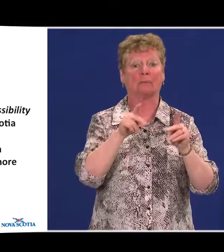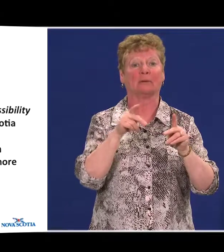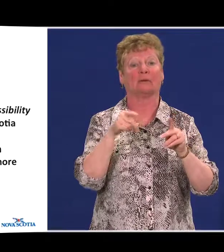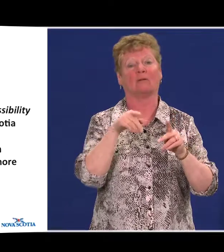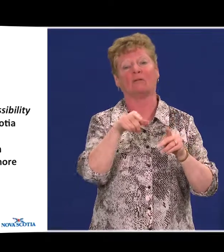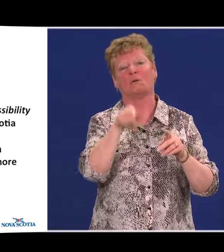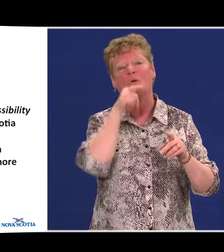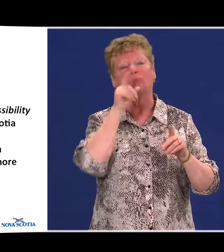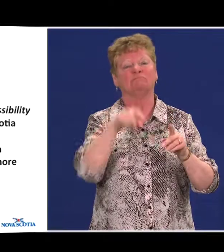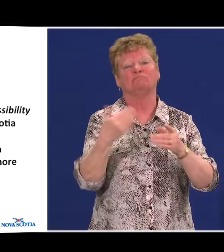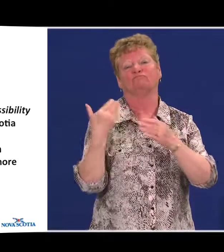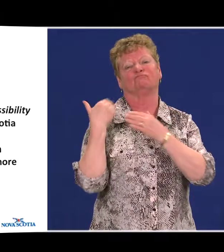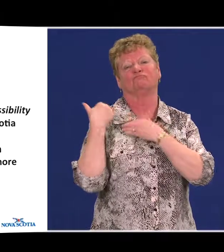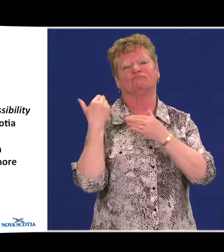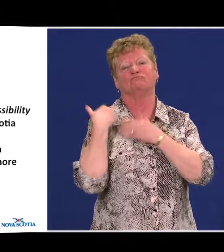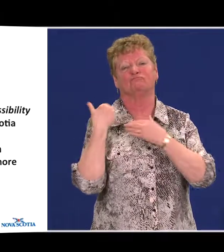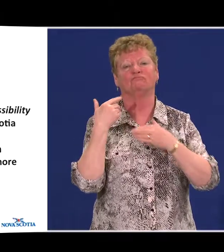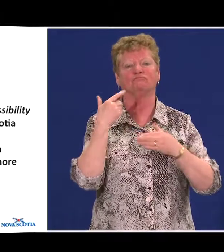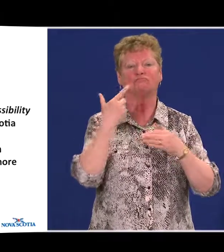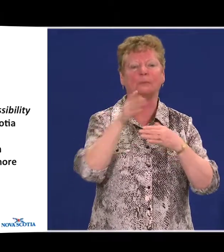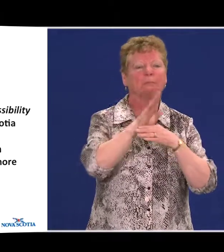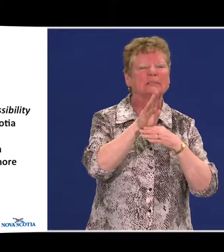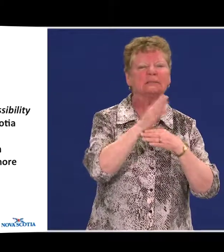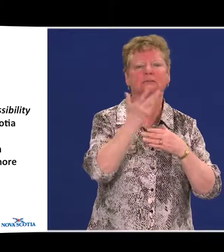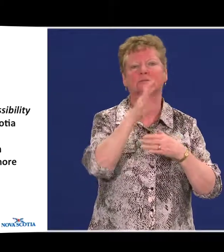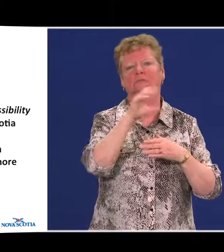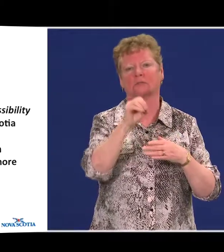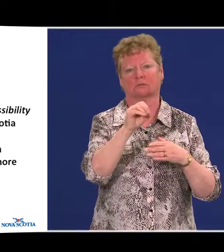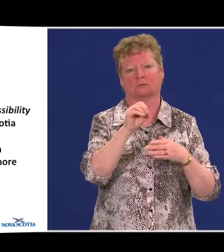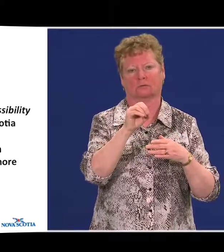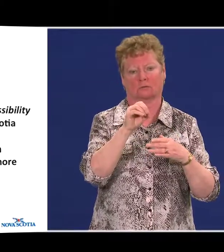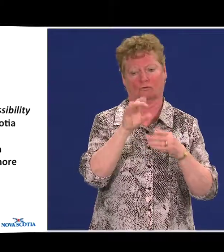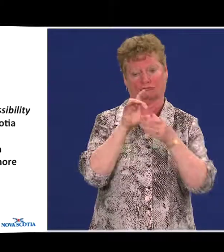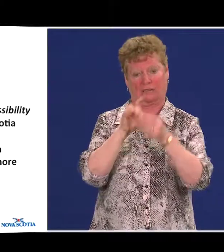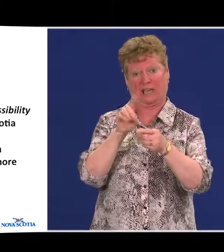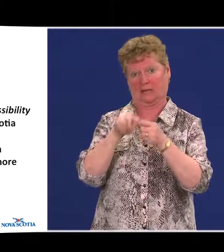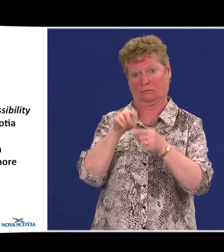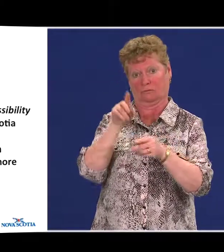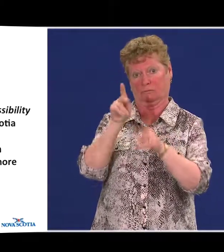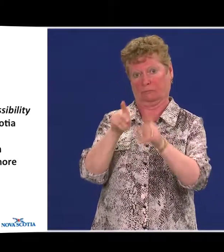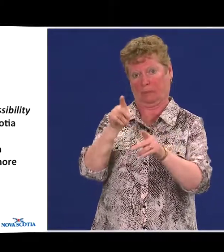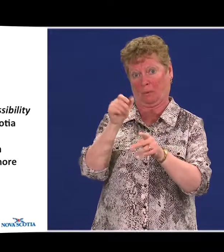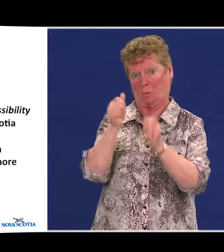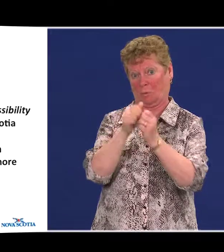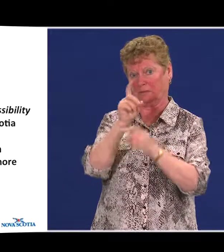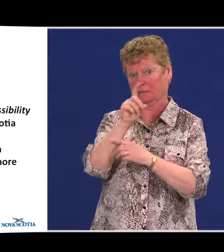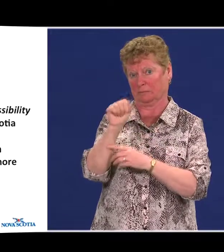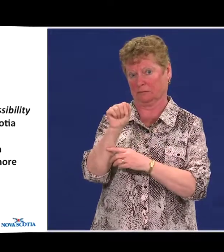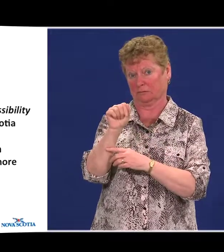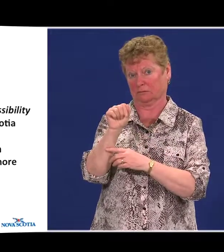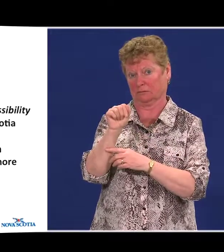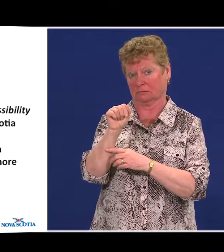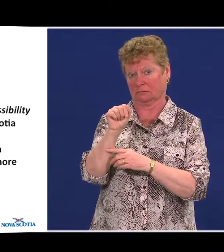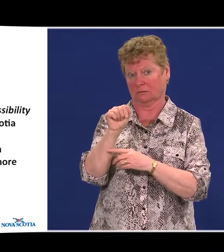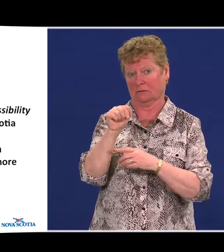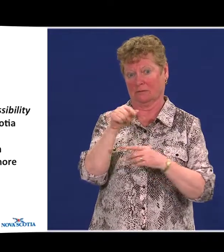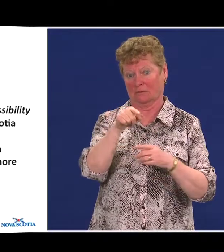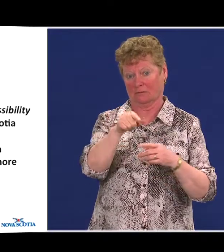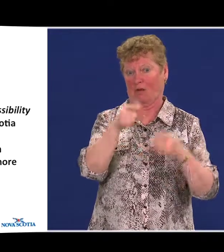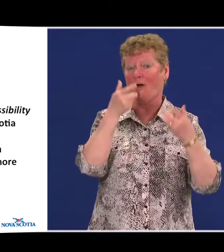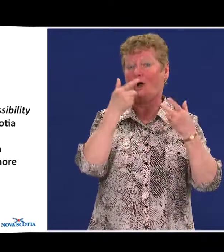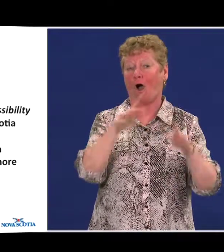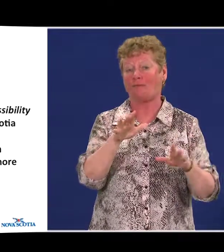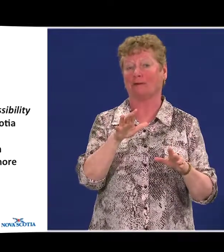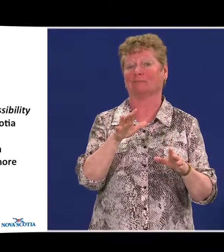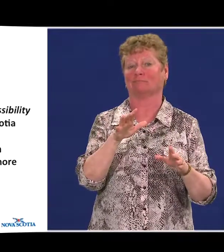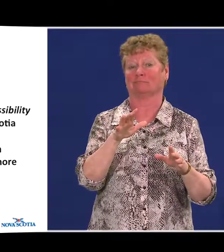or businesses with respect to persons with disabilities. disabilities that are already guaranteed